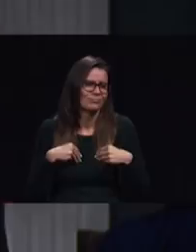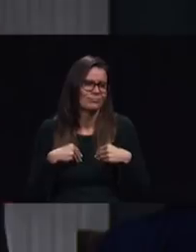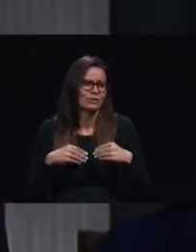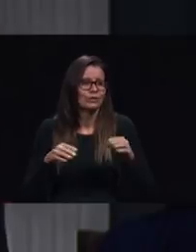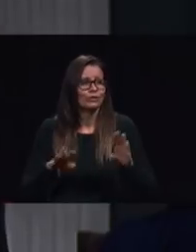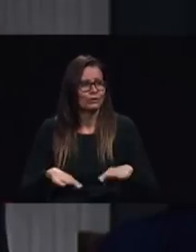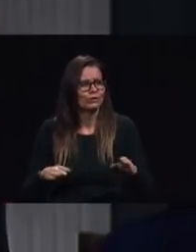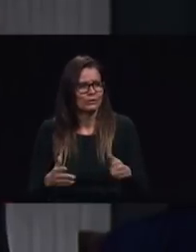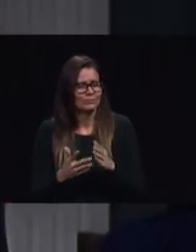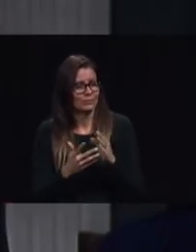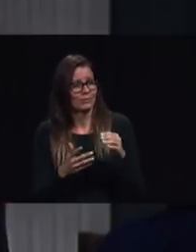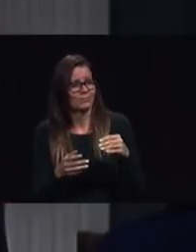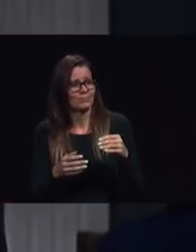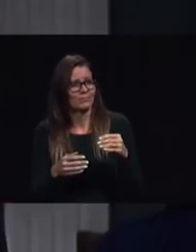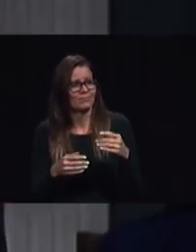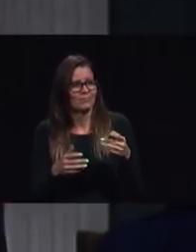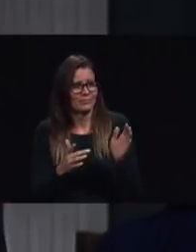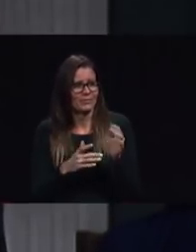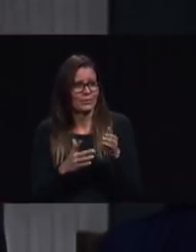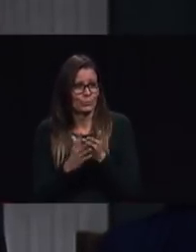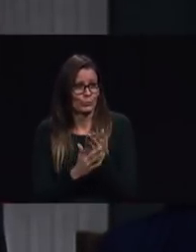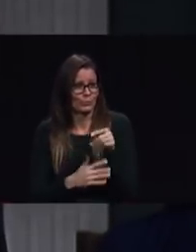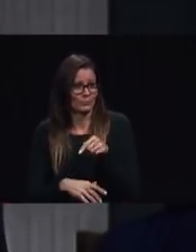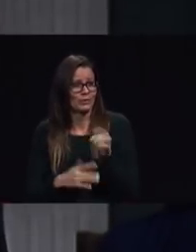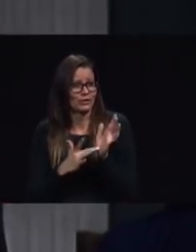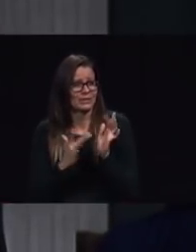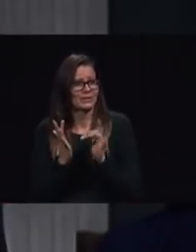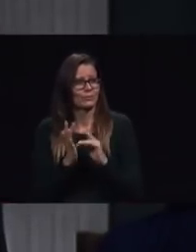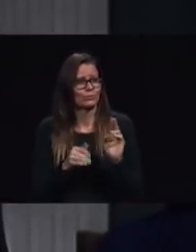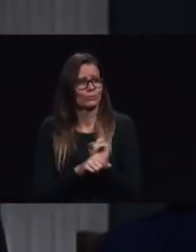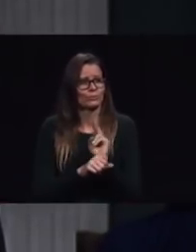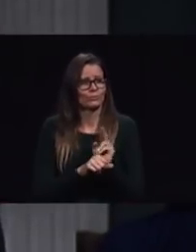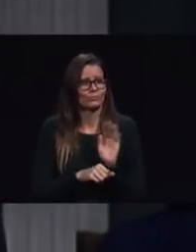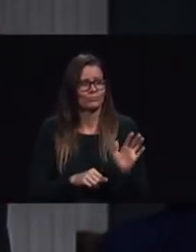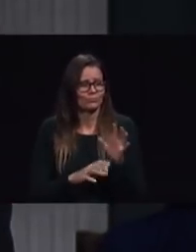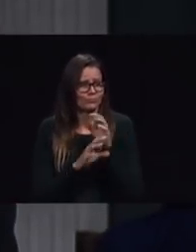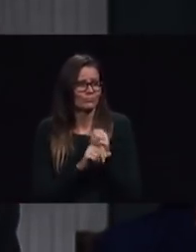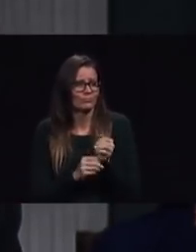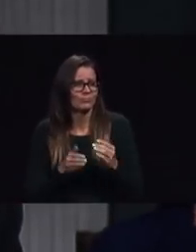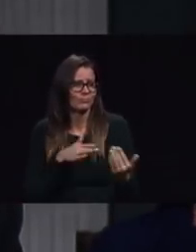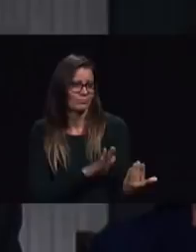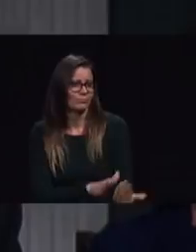evangelize children aims aims lower think smaller